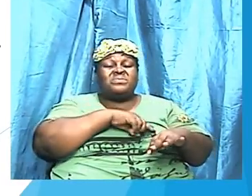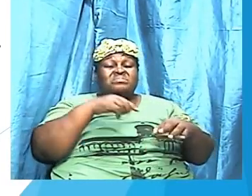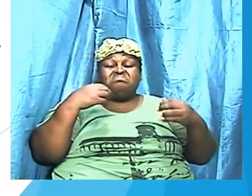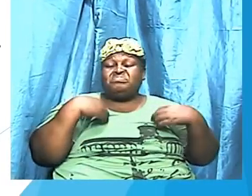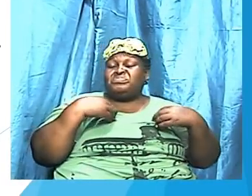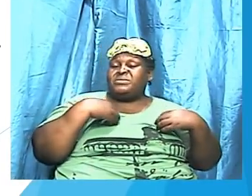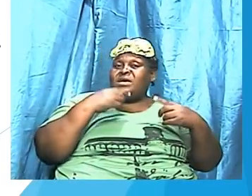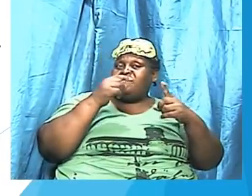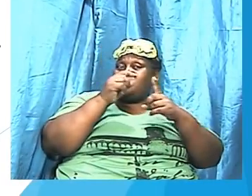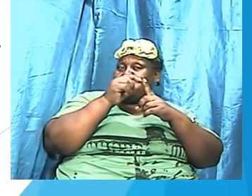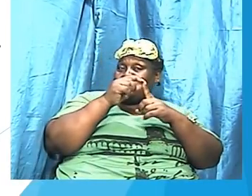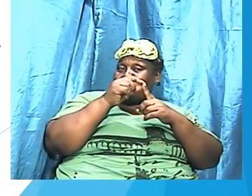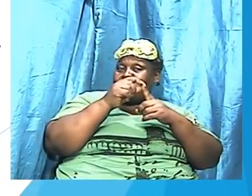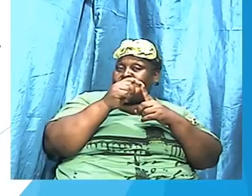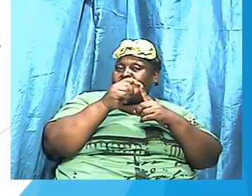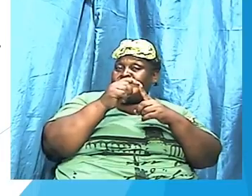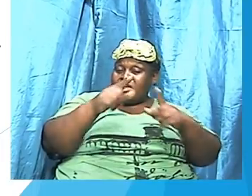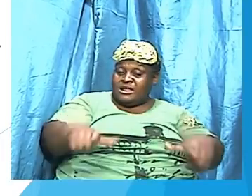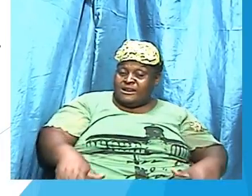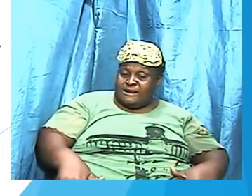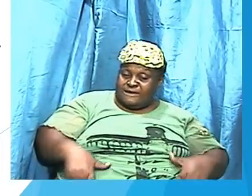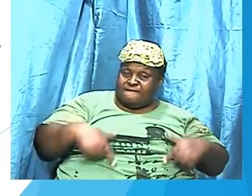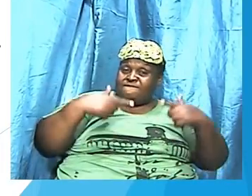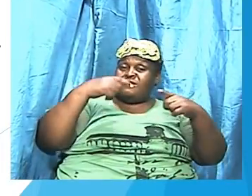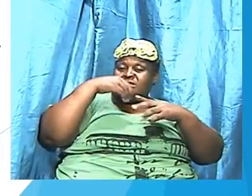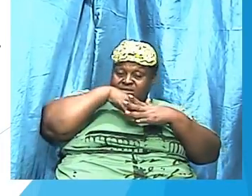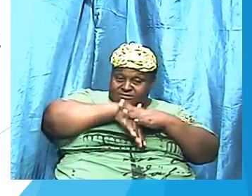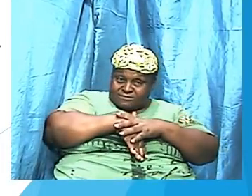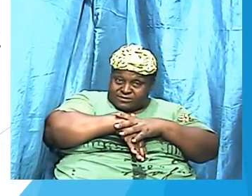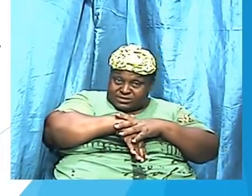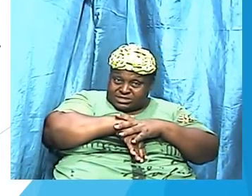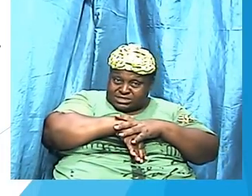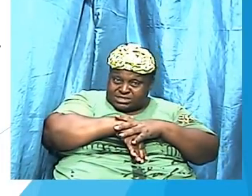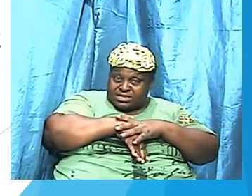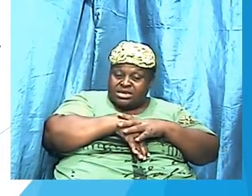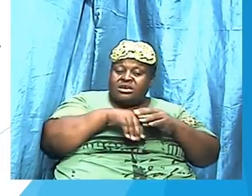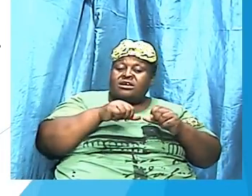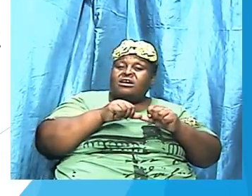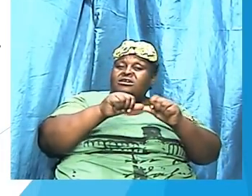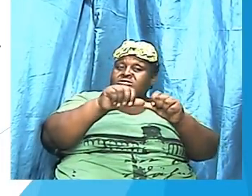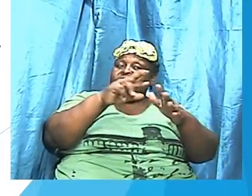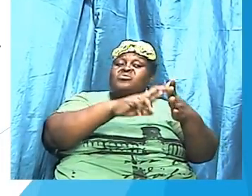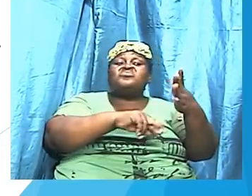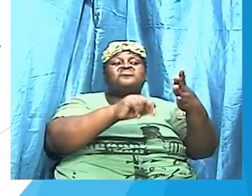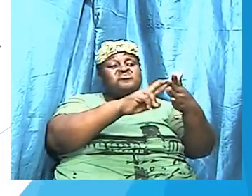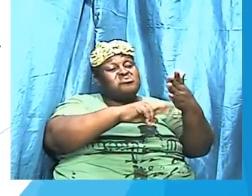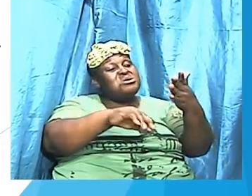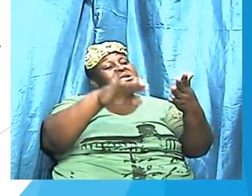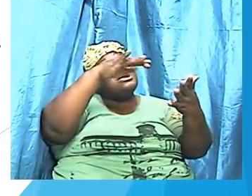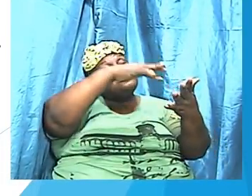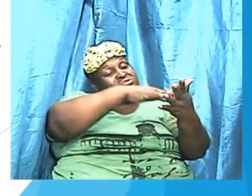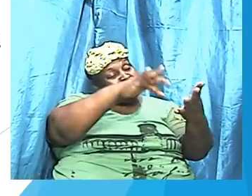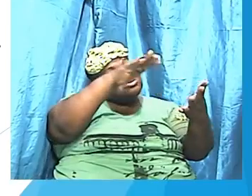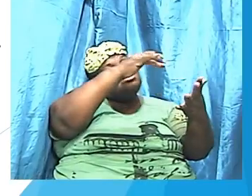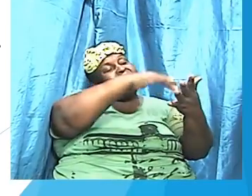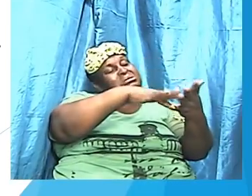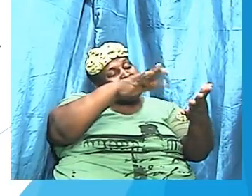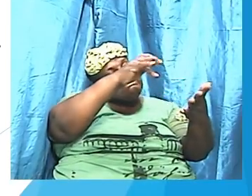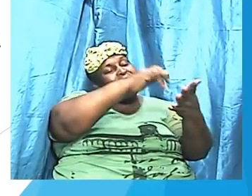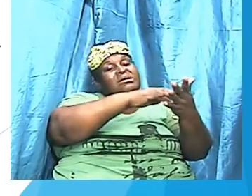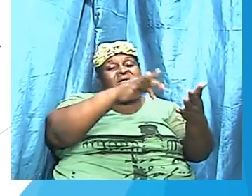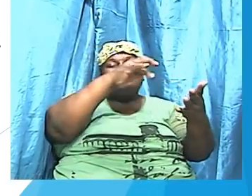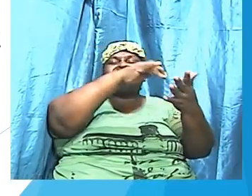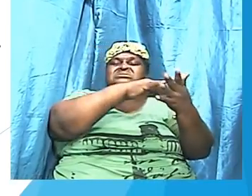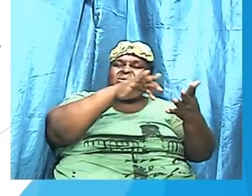dwelling richly inside of us. We continue to read the word, we continue to pour in the word